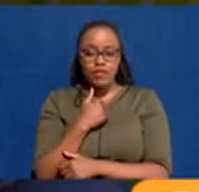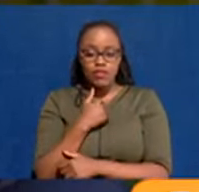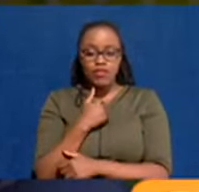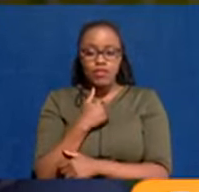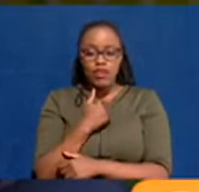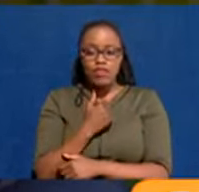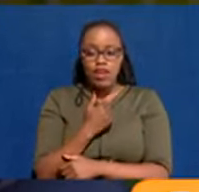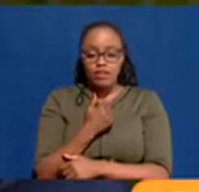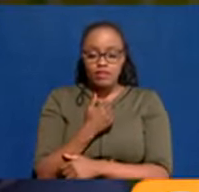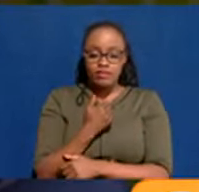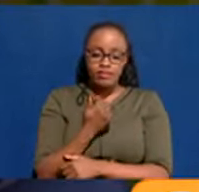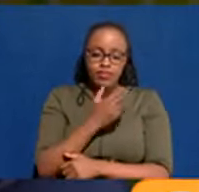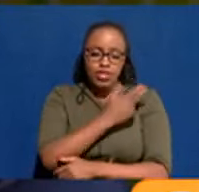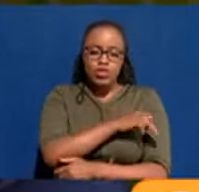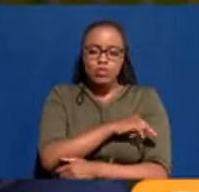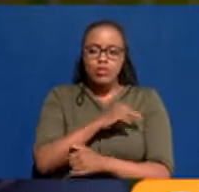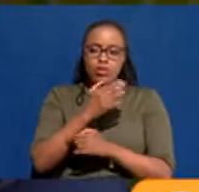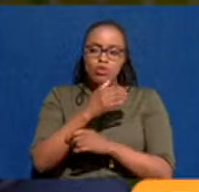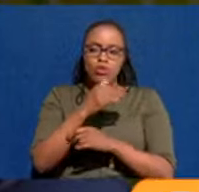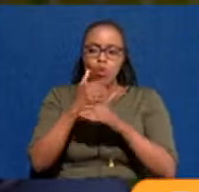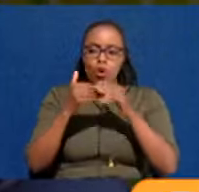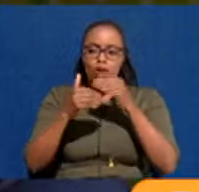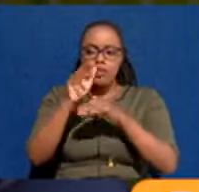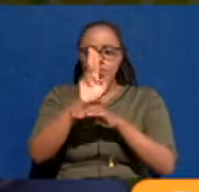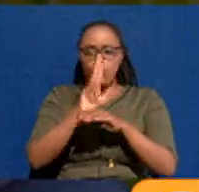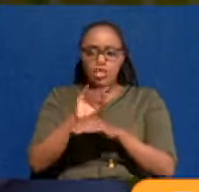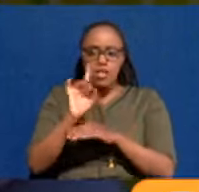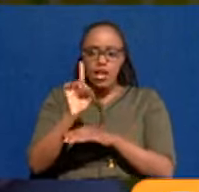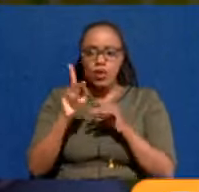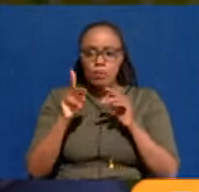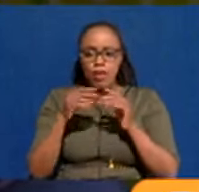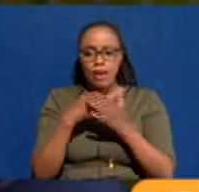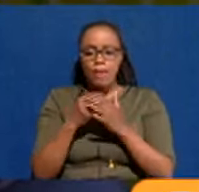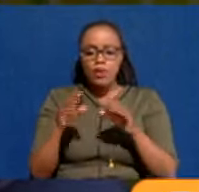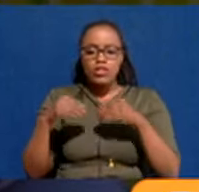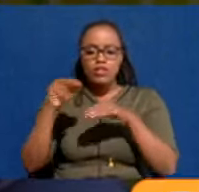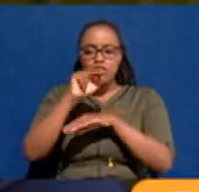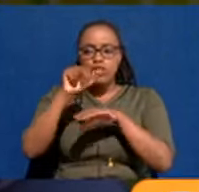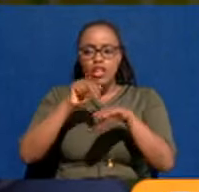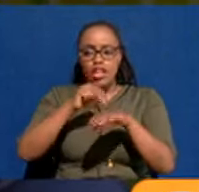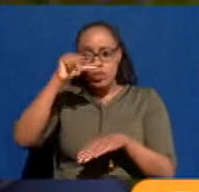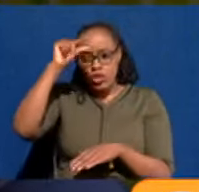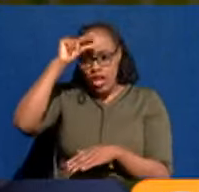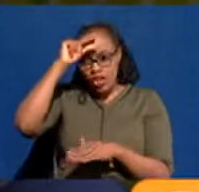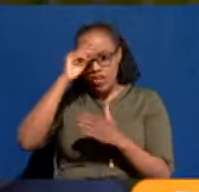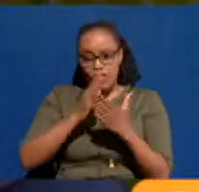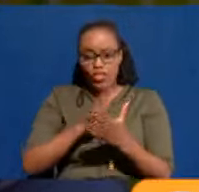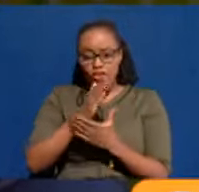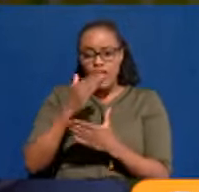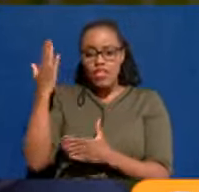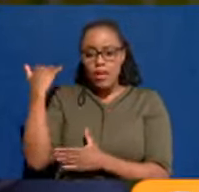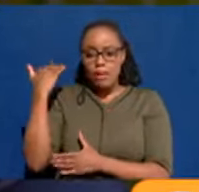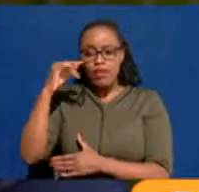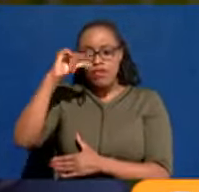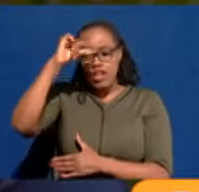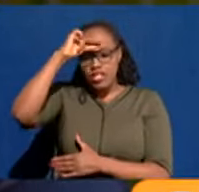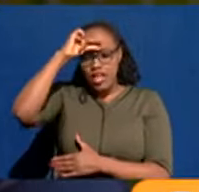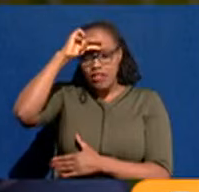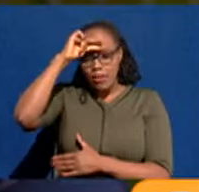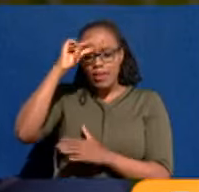serious hospital that was built using Nairobi money. And then it was handed over to the national government by, you know, the previous administration